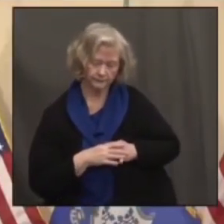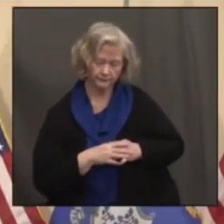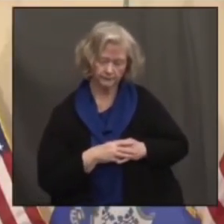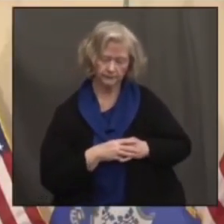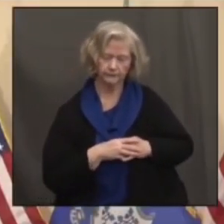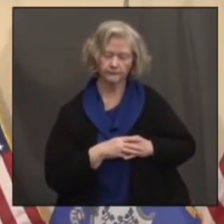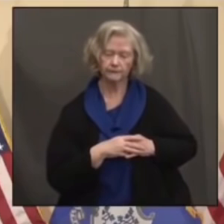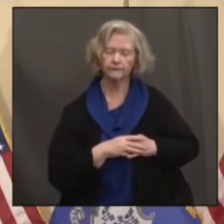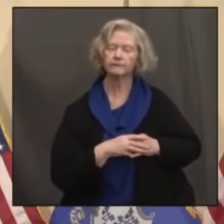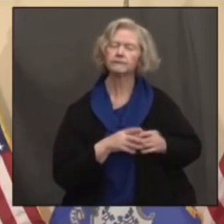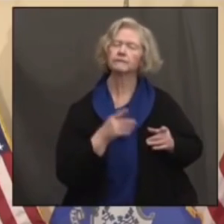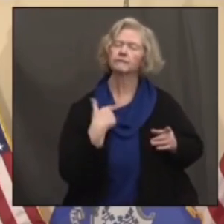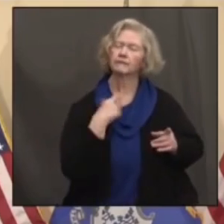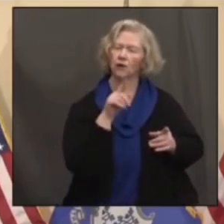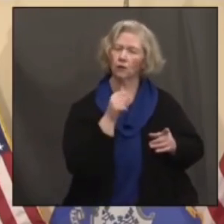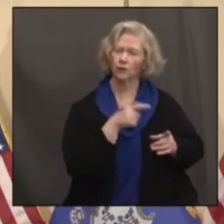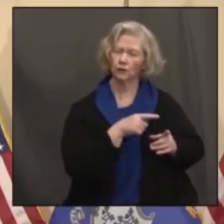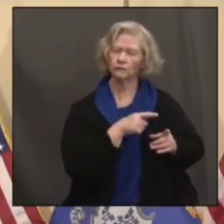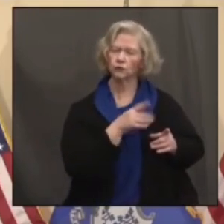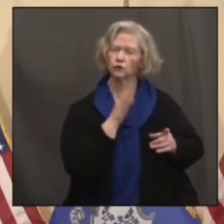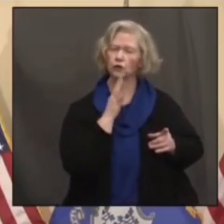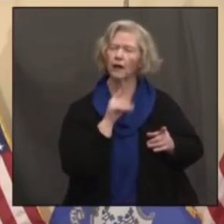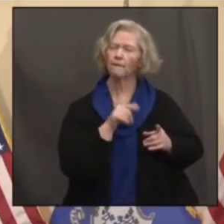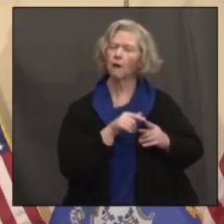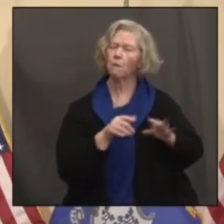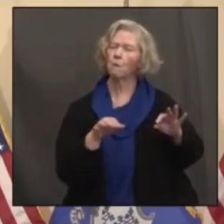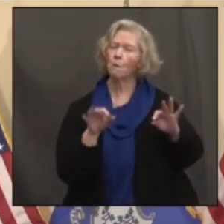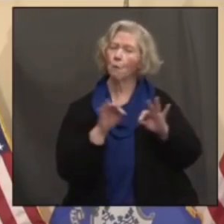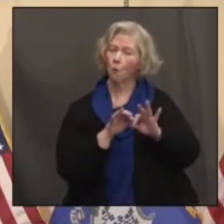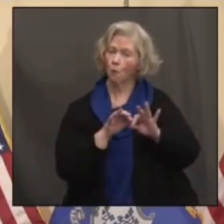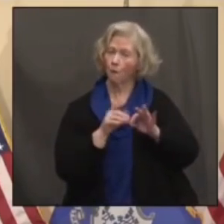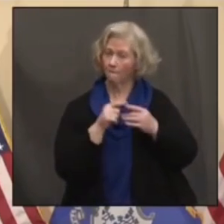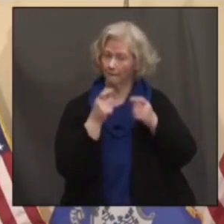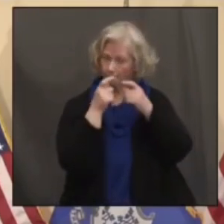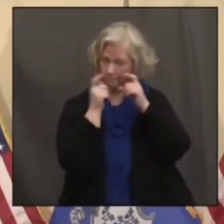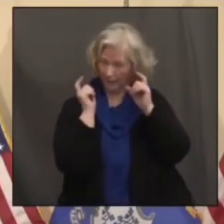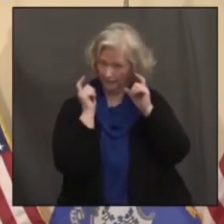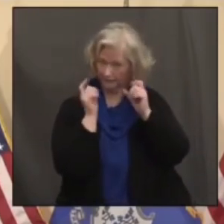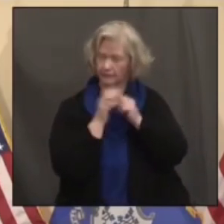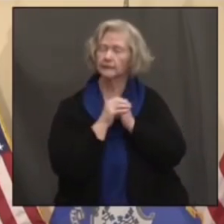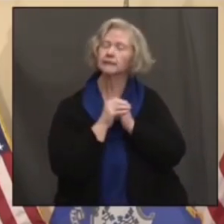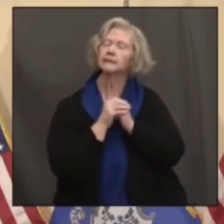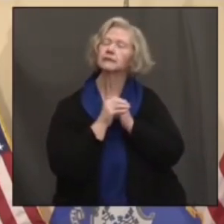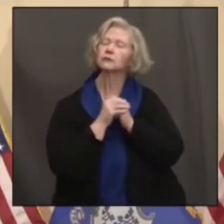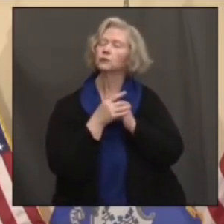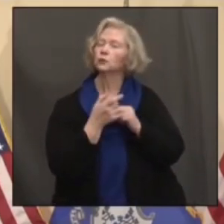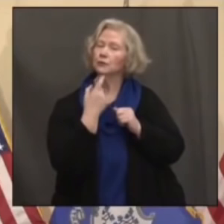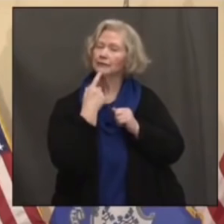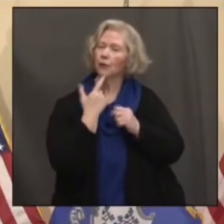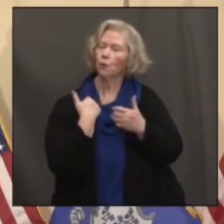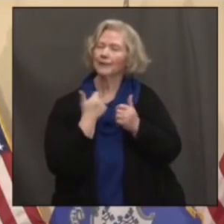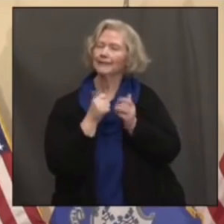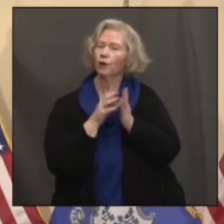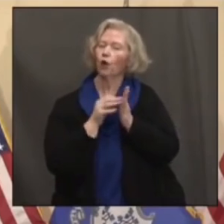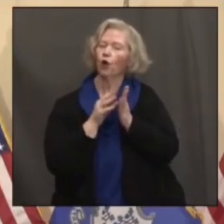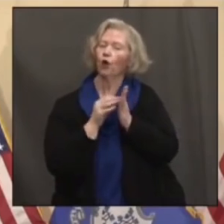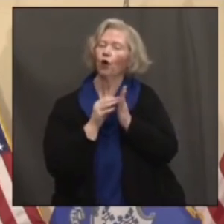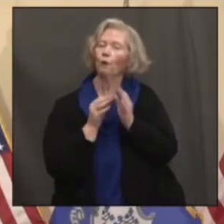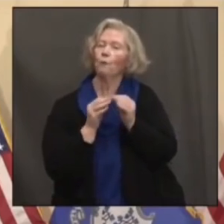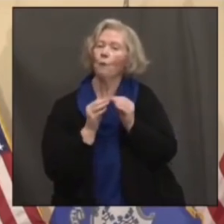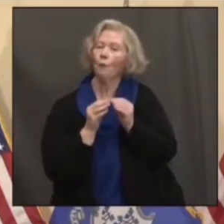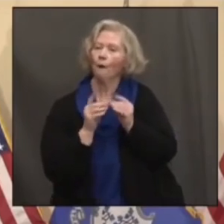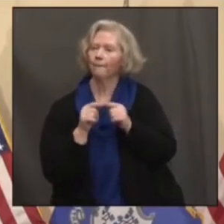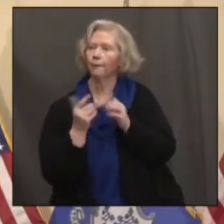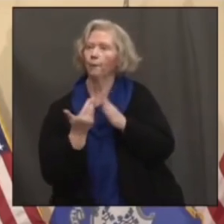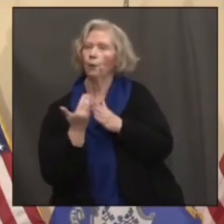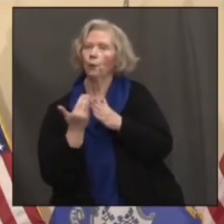So you were talking just a few minutes ago about the importance of masks. And you're also just just said we're still learning as we deal with these variants. New